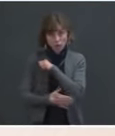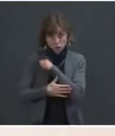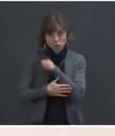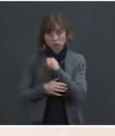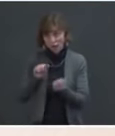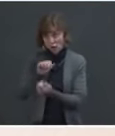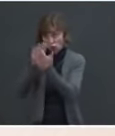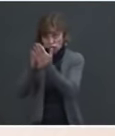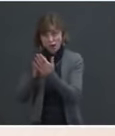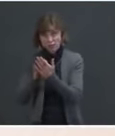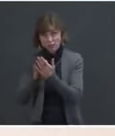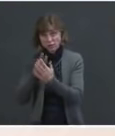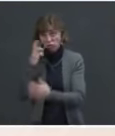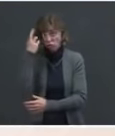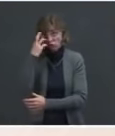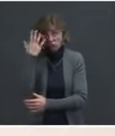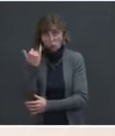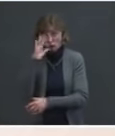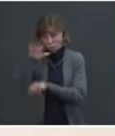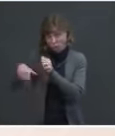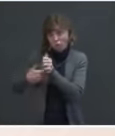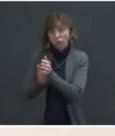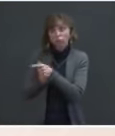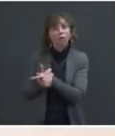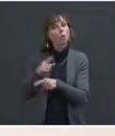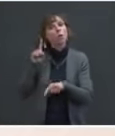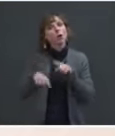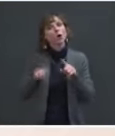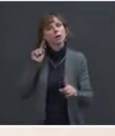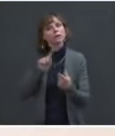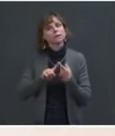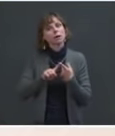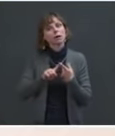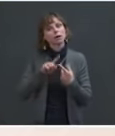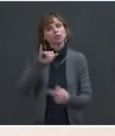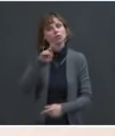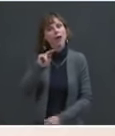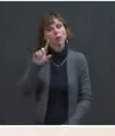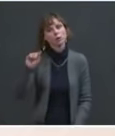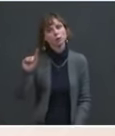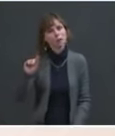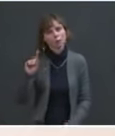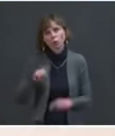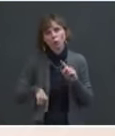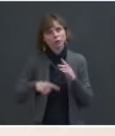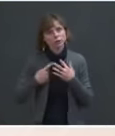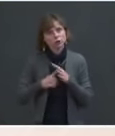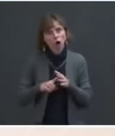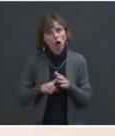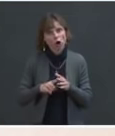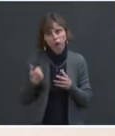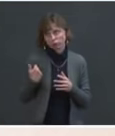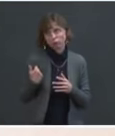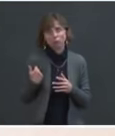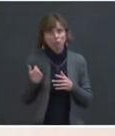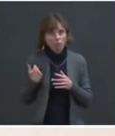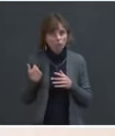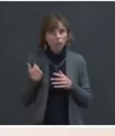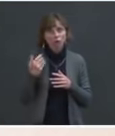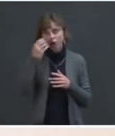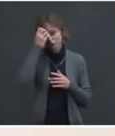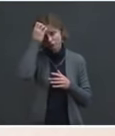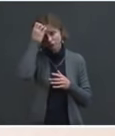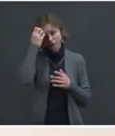that until January 20th. There are programs like the relaunching of the Central American Minors Program, which was ended by the prior administration in